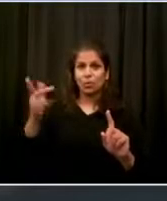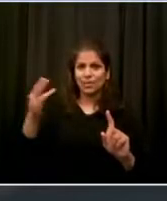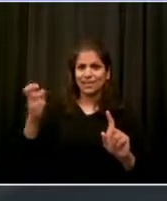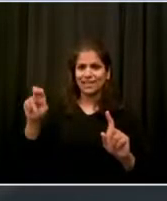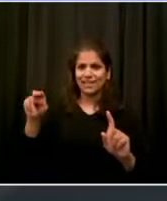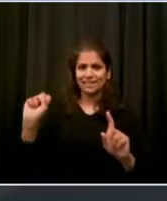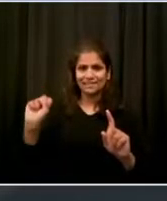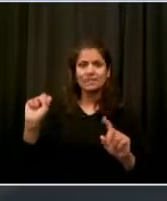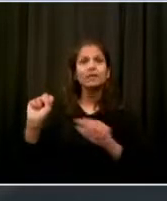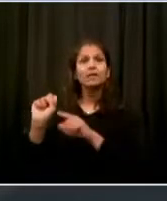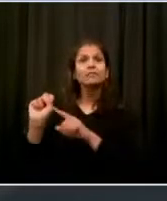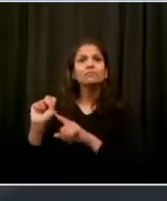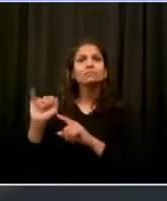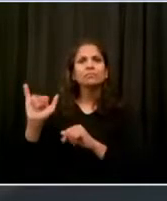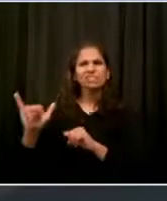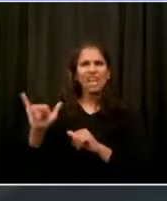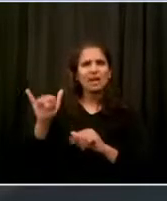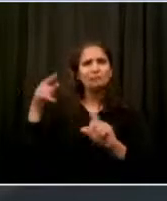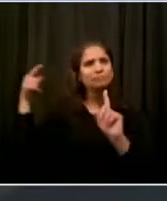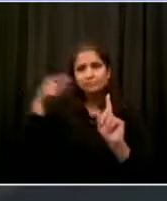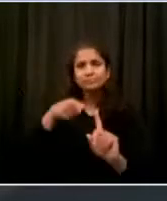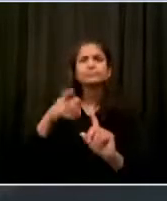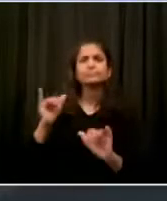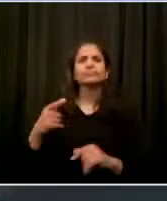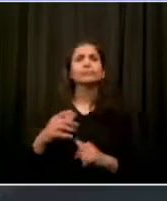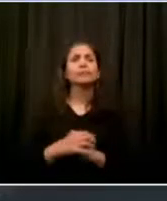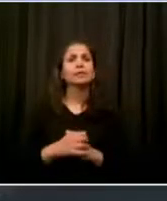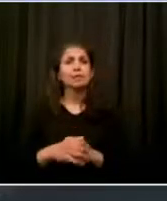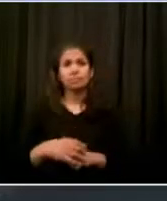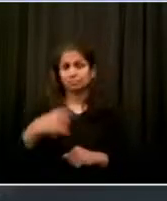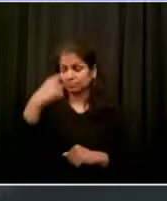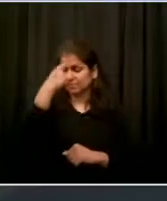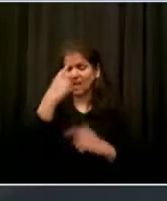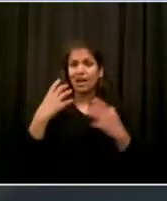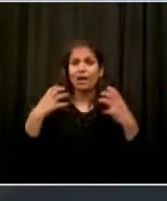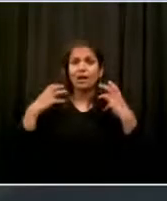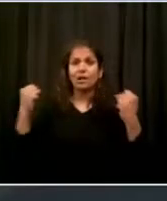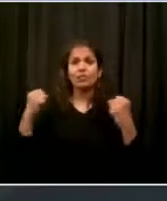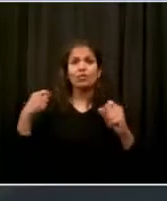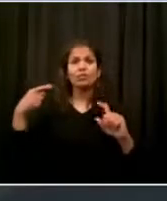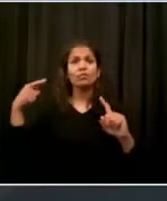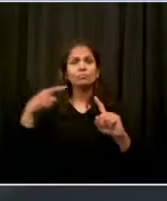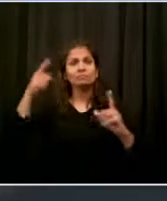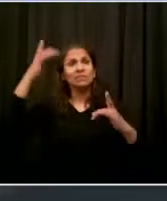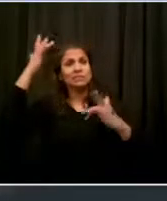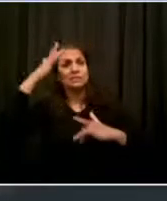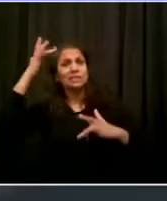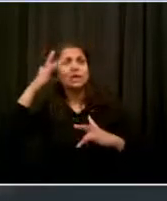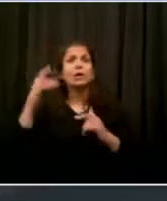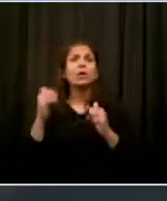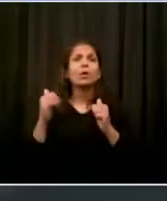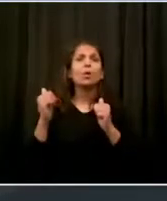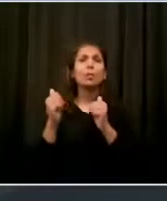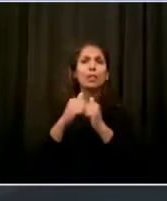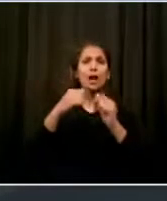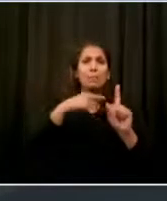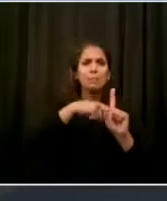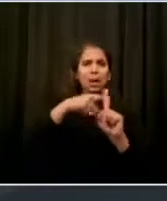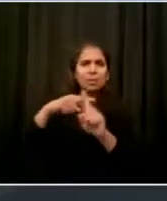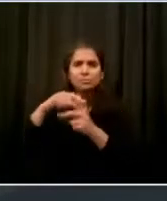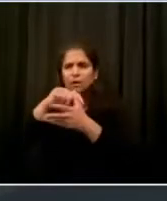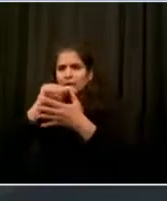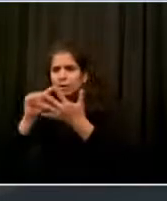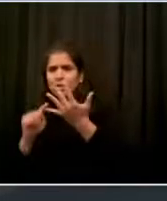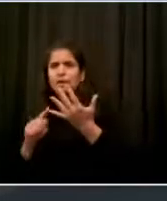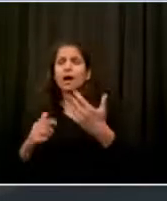services directly or when they seek to address other health concerns. We are also turbocharging the mental